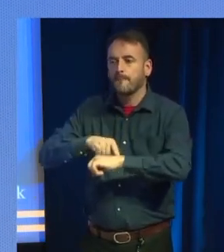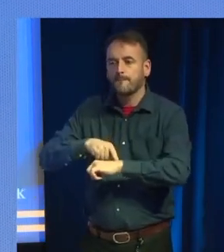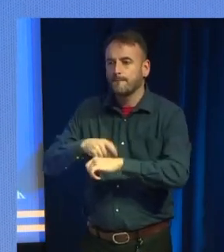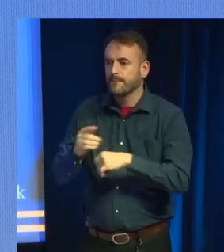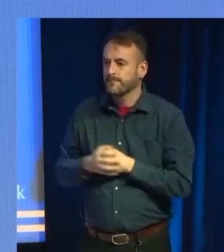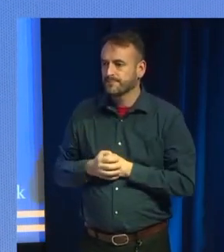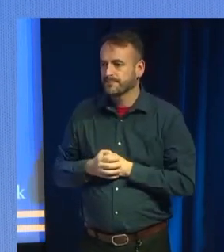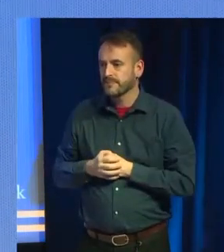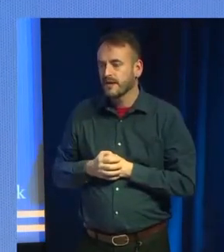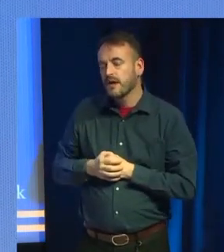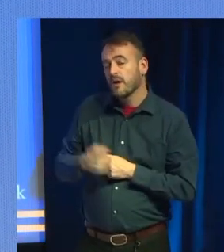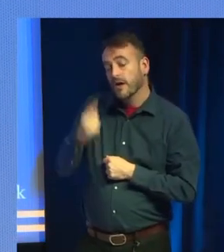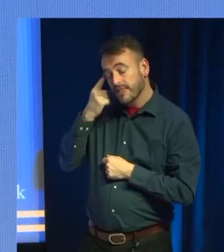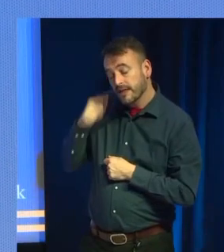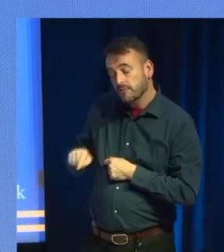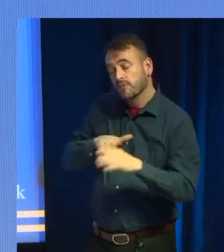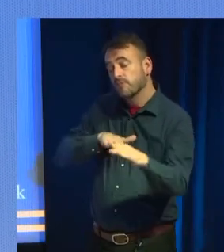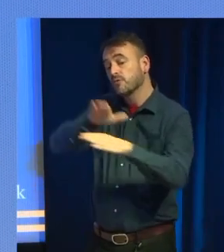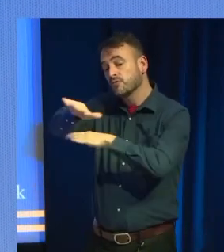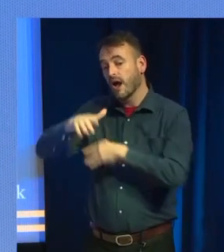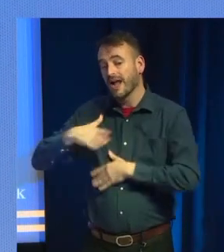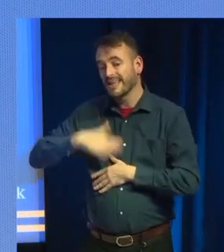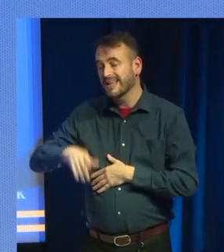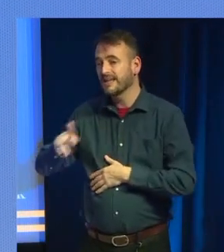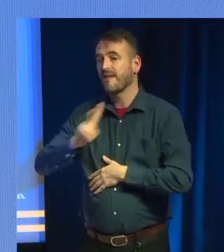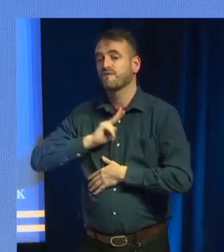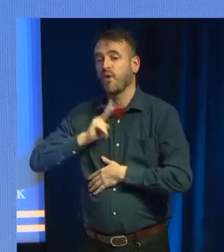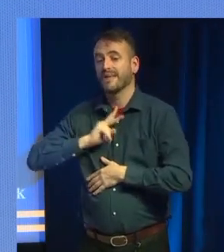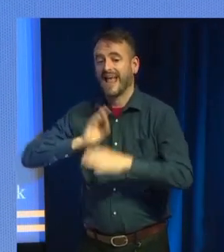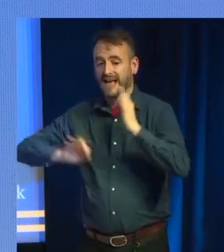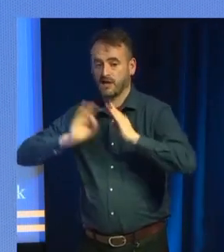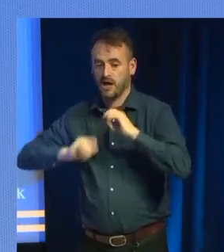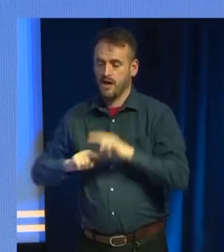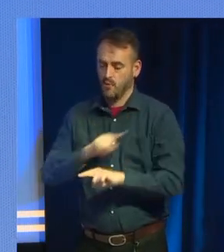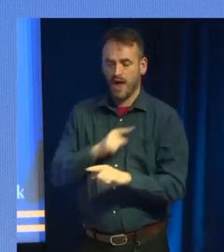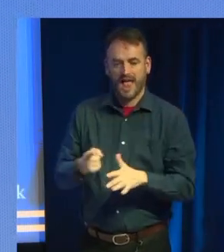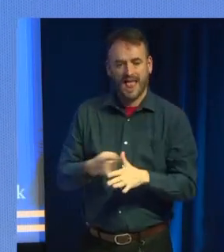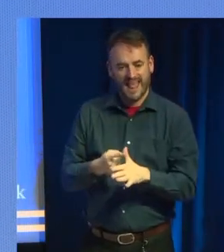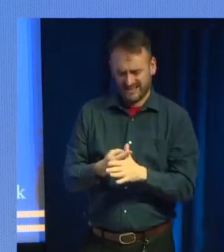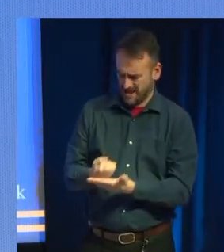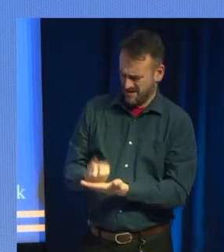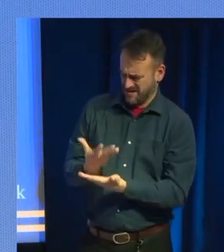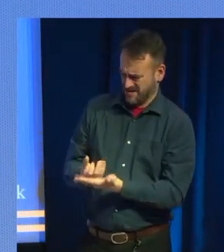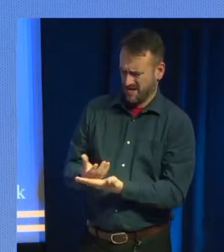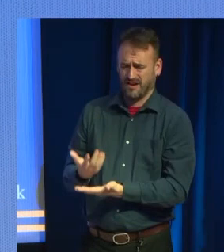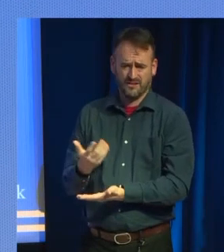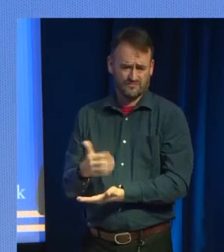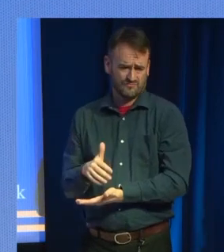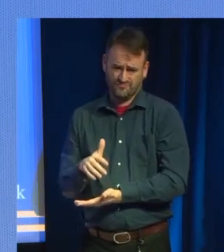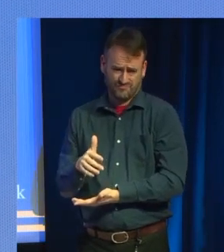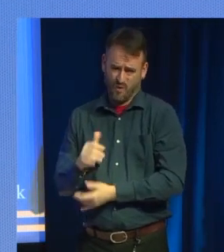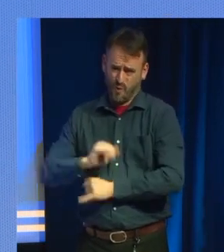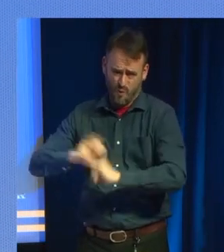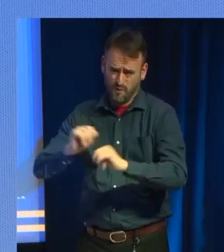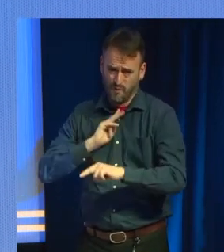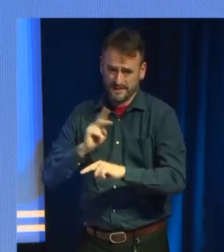actors more as we say, Alex is pretty awful at that, but it's cheap. So, you know, go where we can. And the design